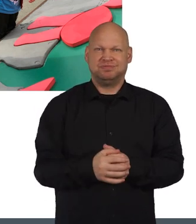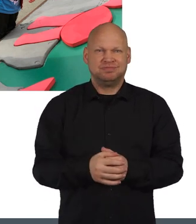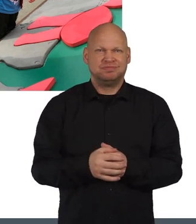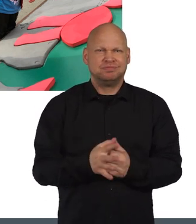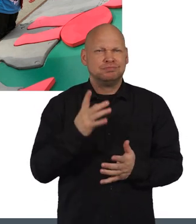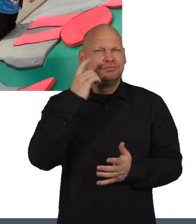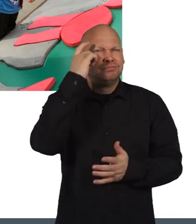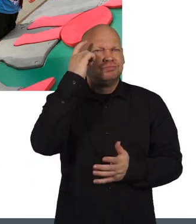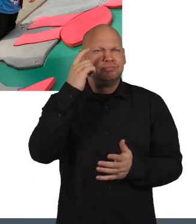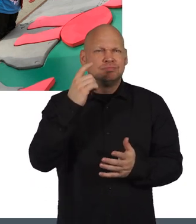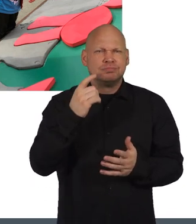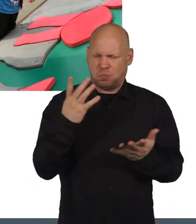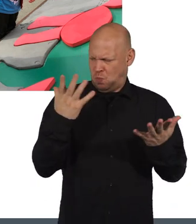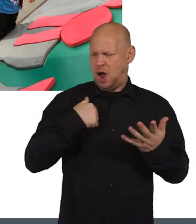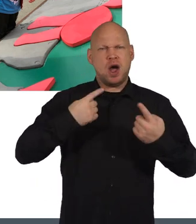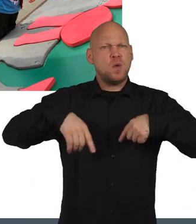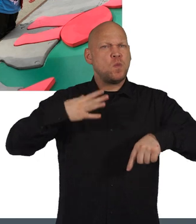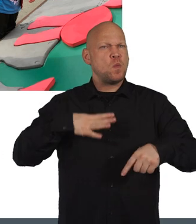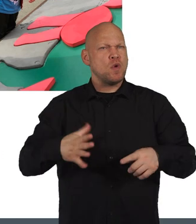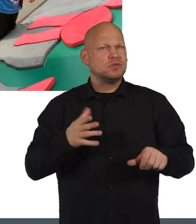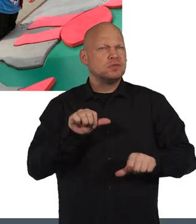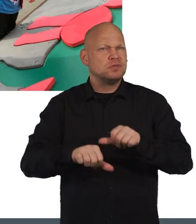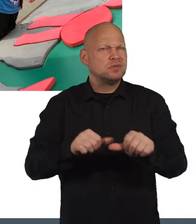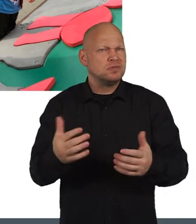Think, where do we want to be?